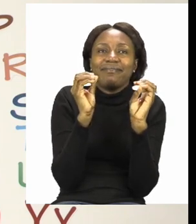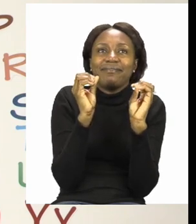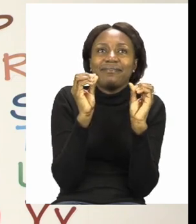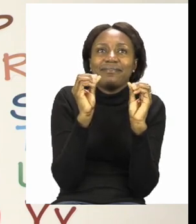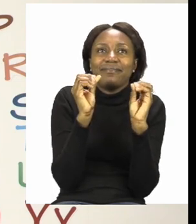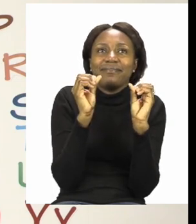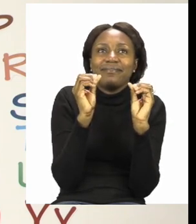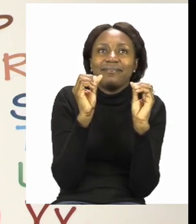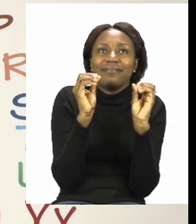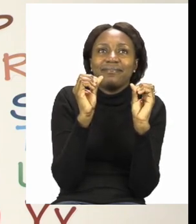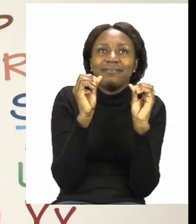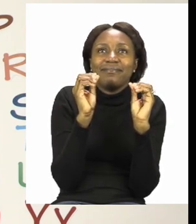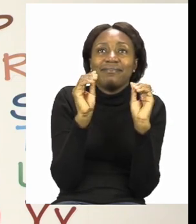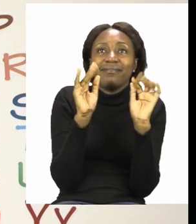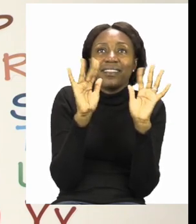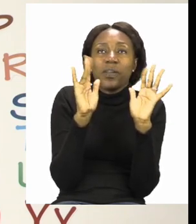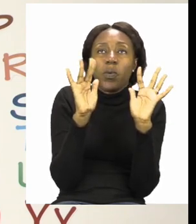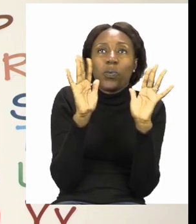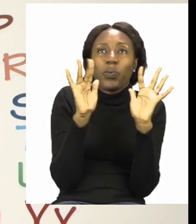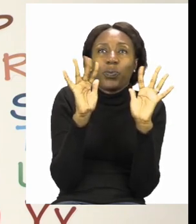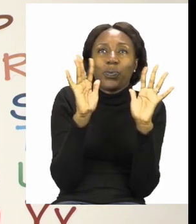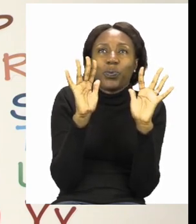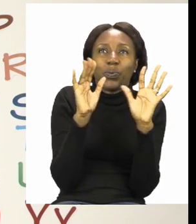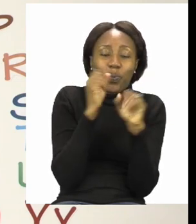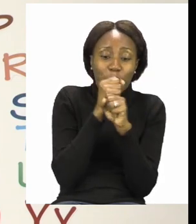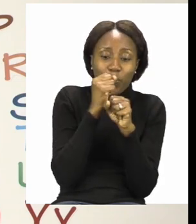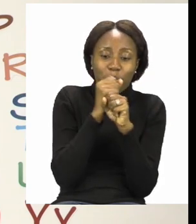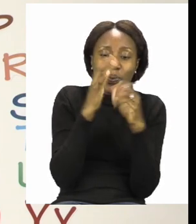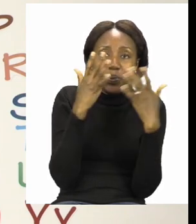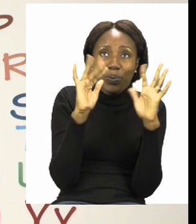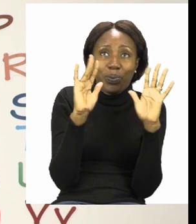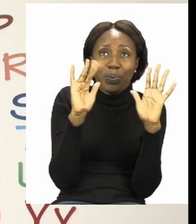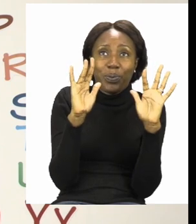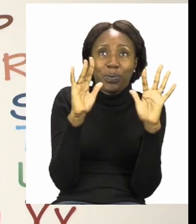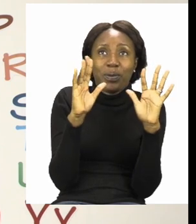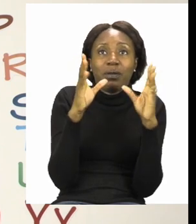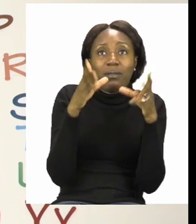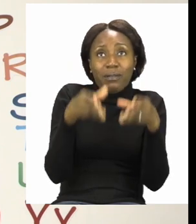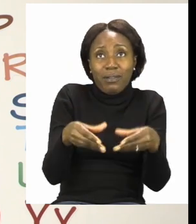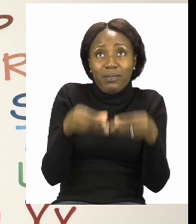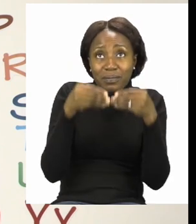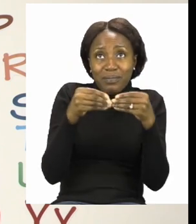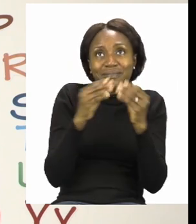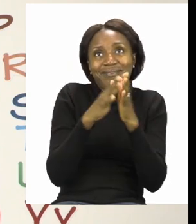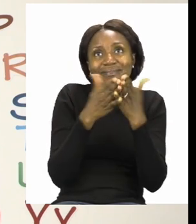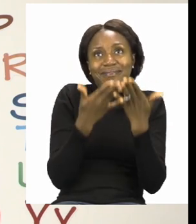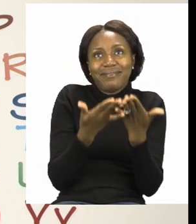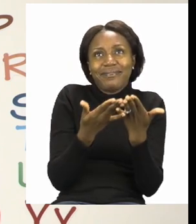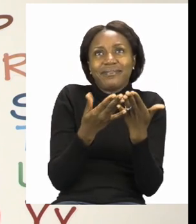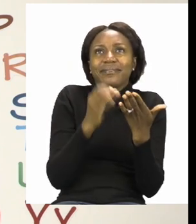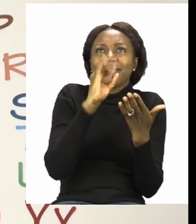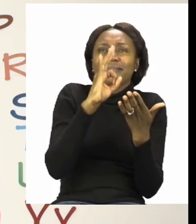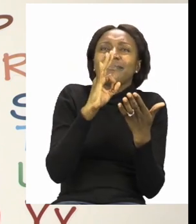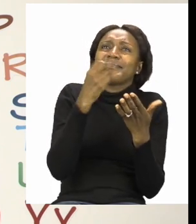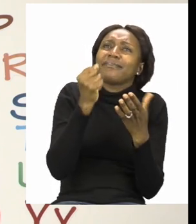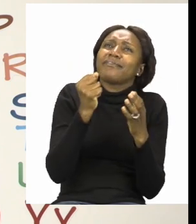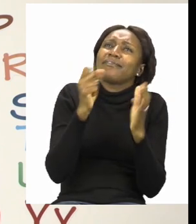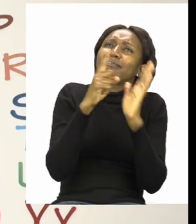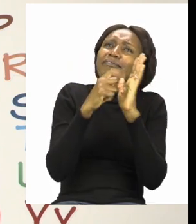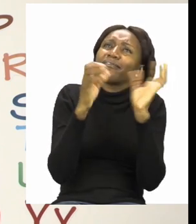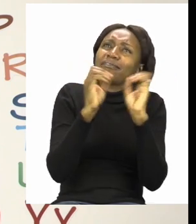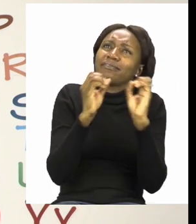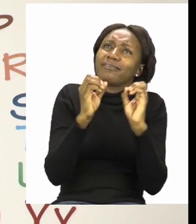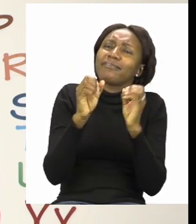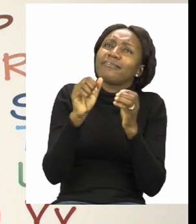Make sure your hands are dry before you touch anything else. If you don't have sanitizer, you can always use soap and water.